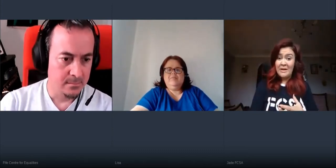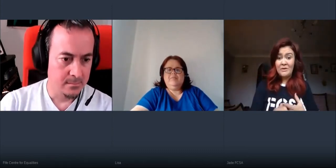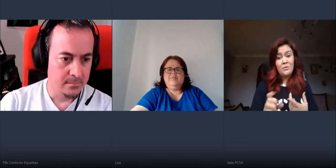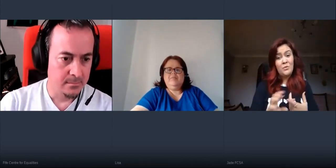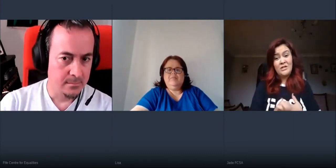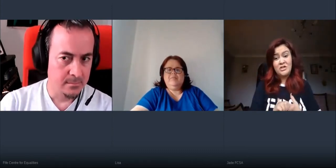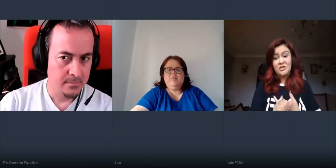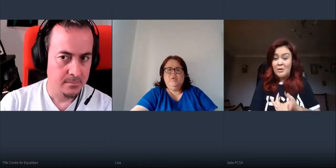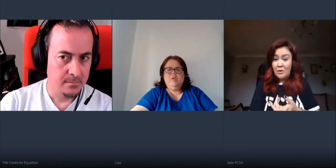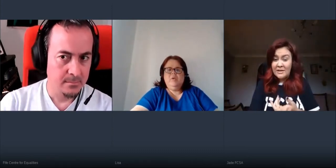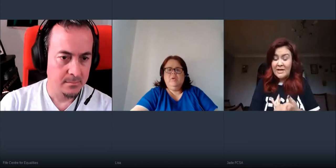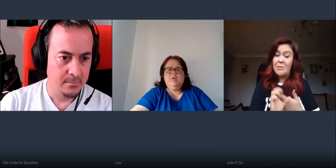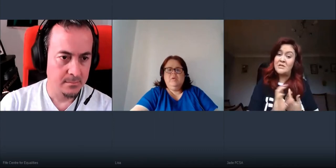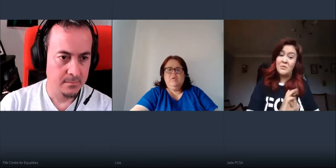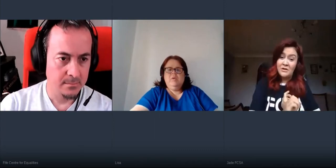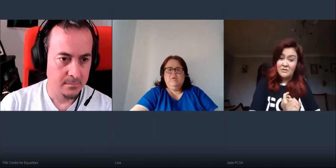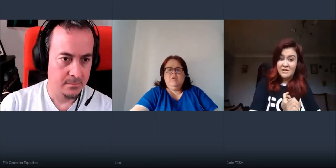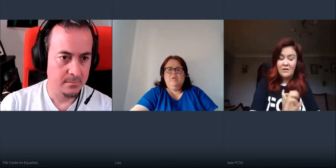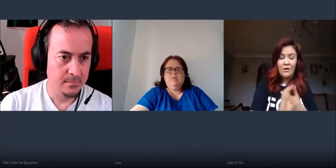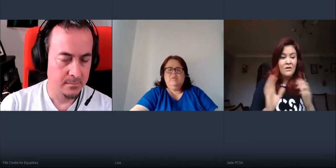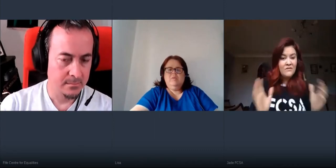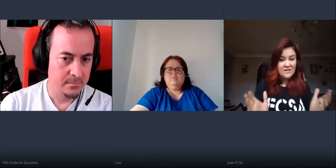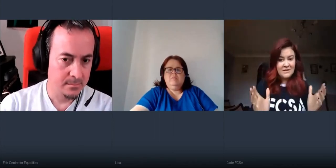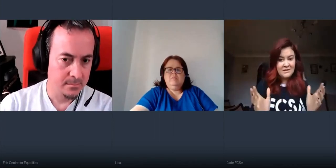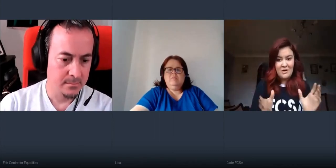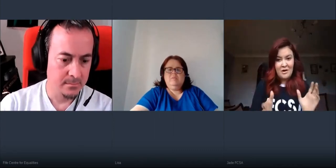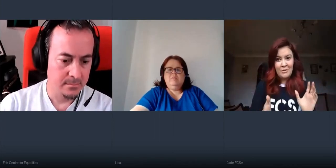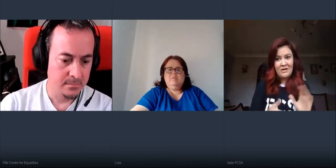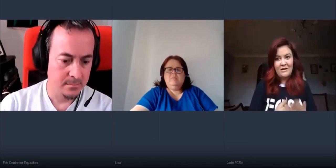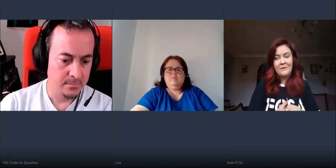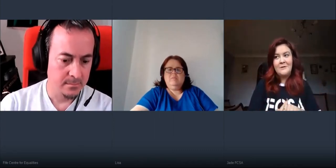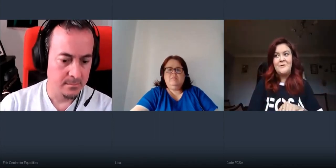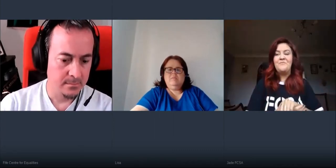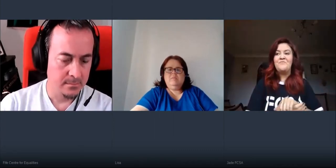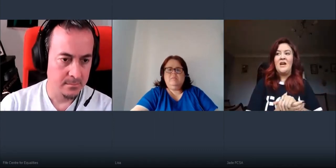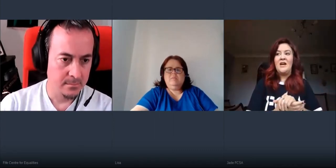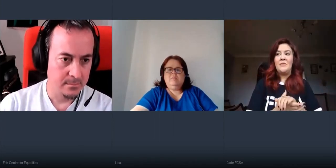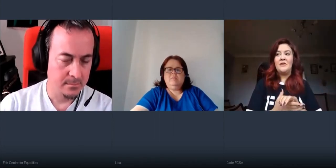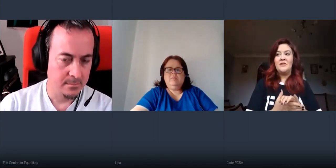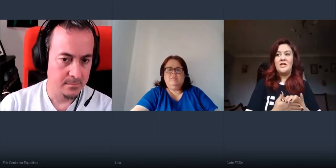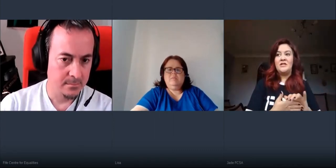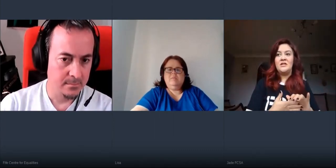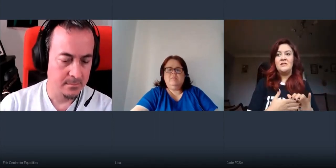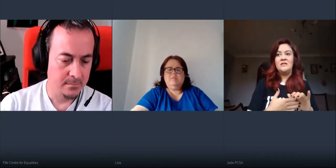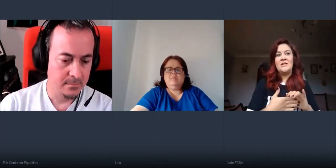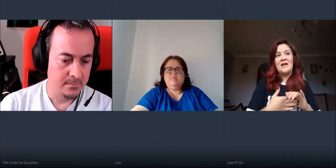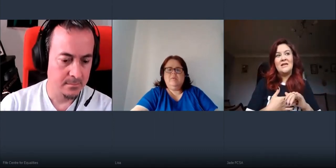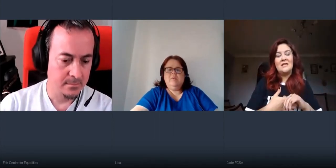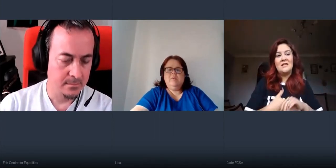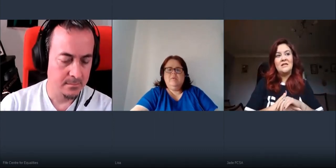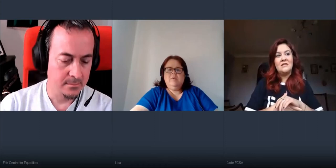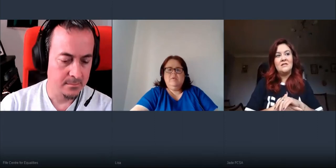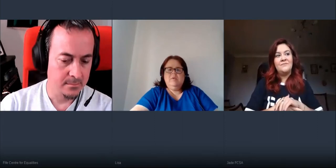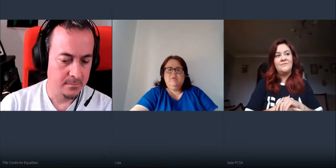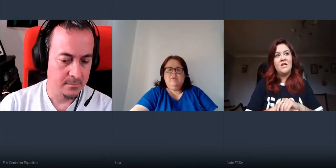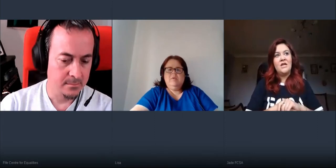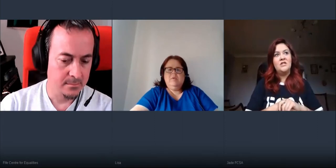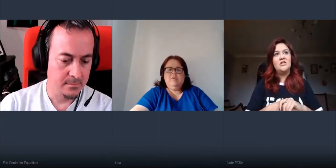mean when should you be on campus and when you study all of these things are up on there and are changing i think that